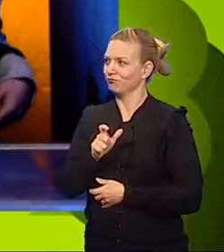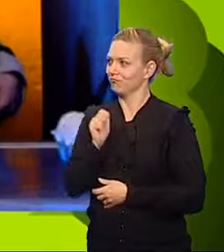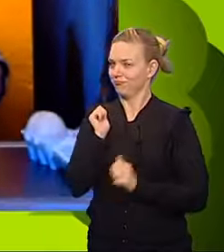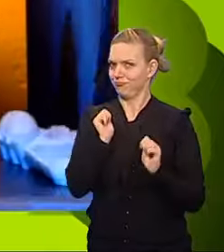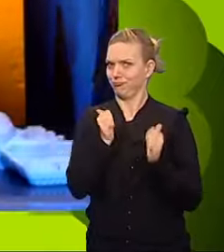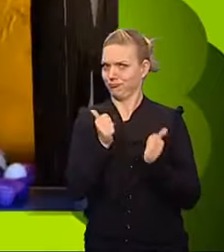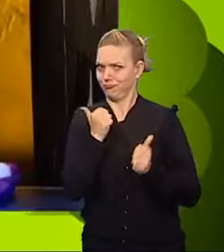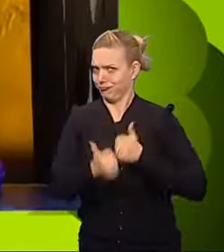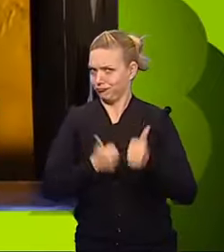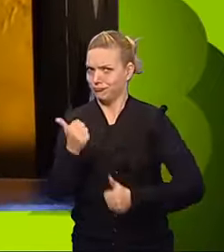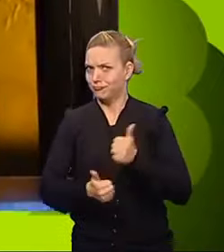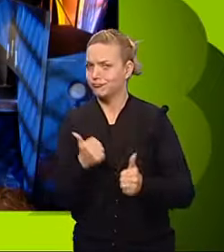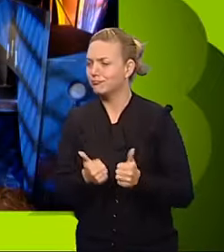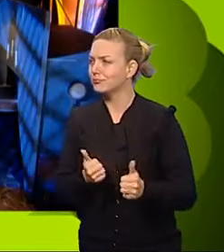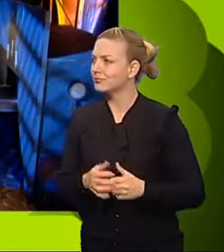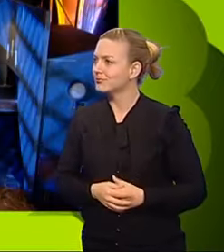Very good.